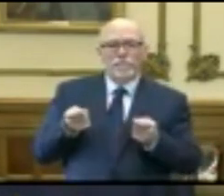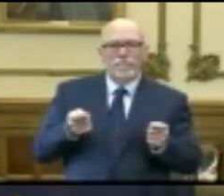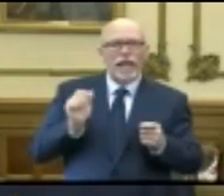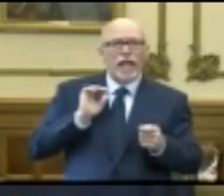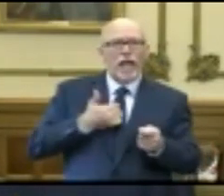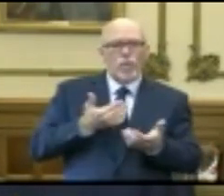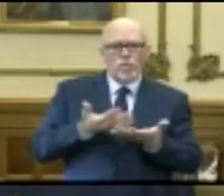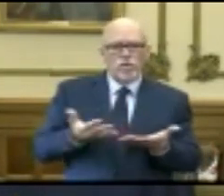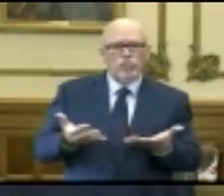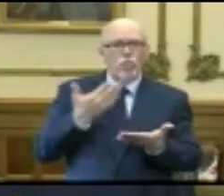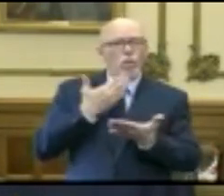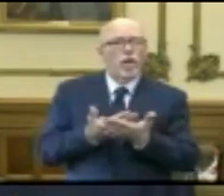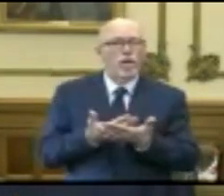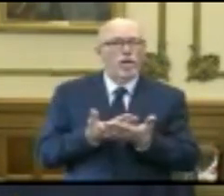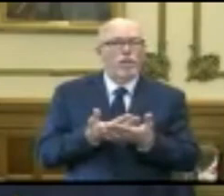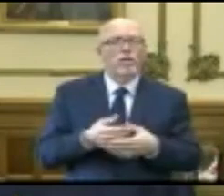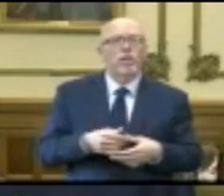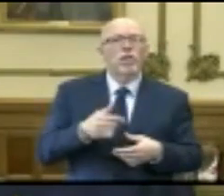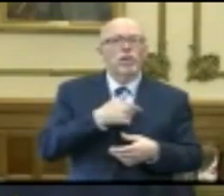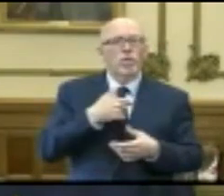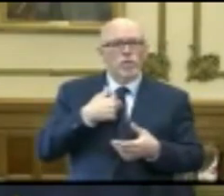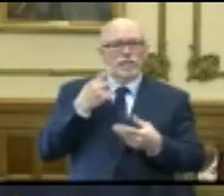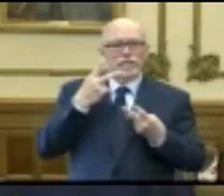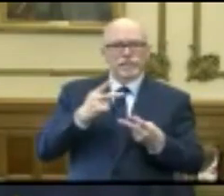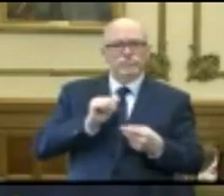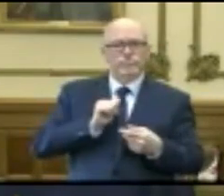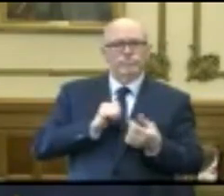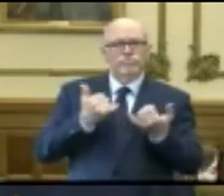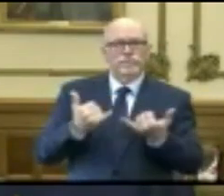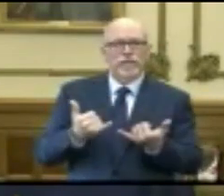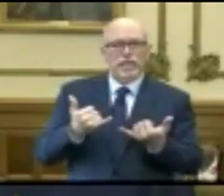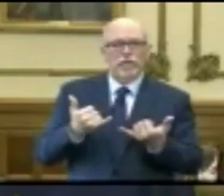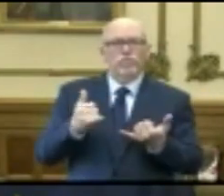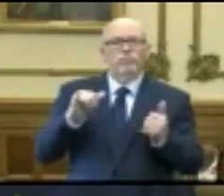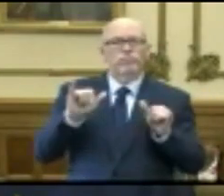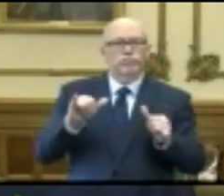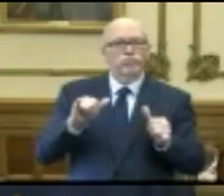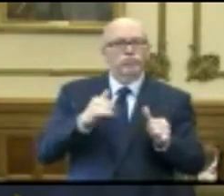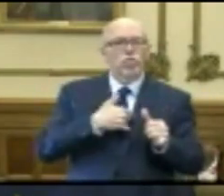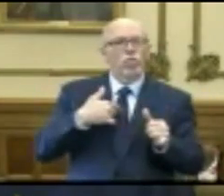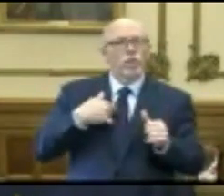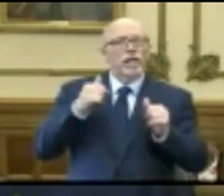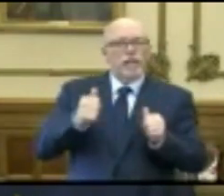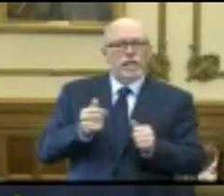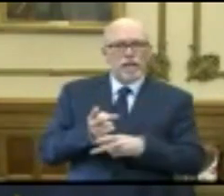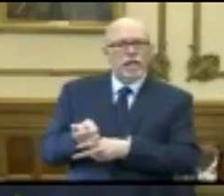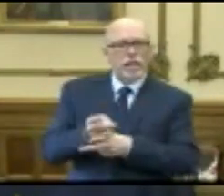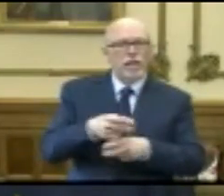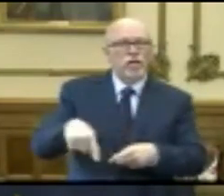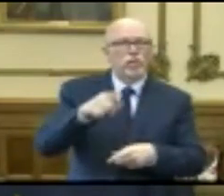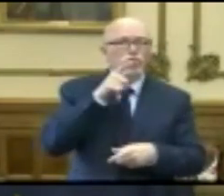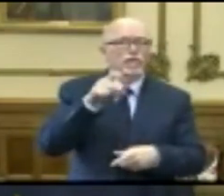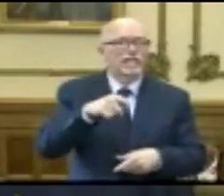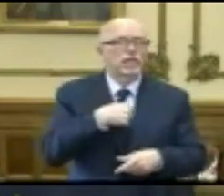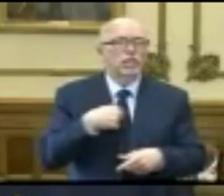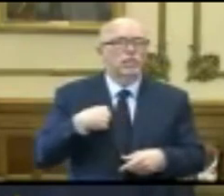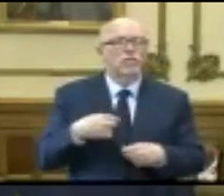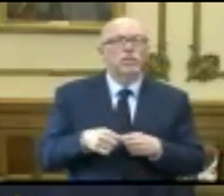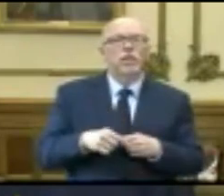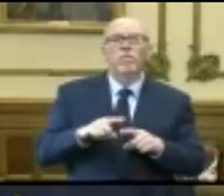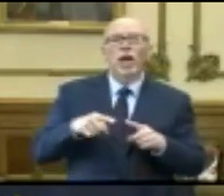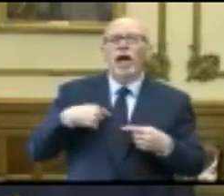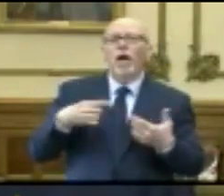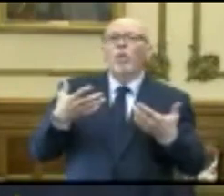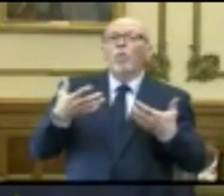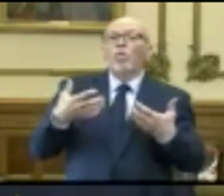resources well, and we find ourselves in a position to where we can care for those in need. What we don't want to